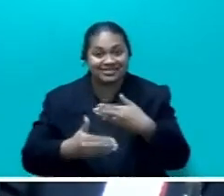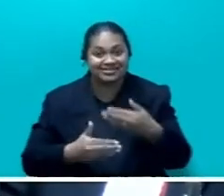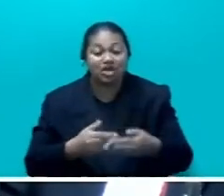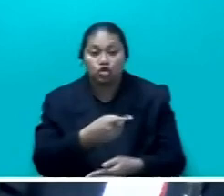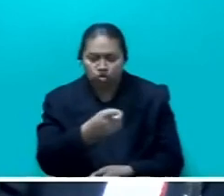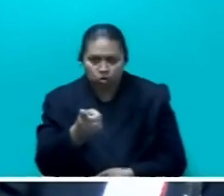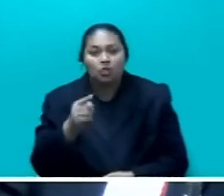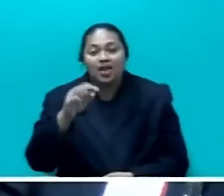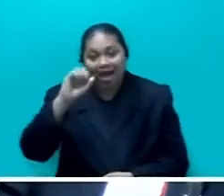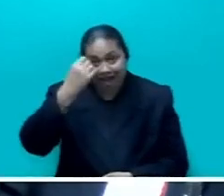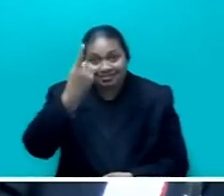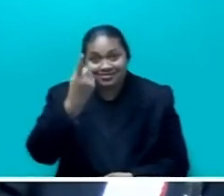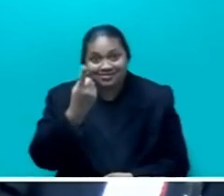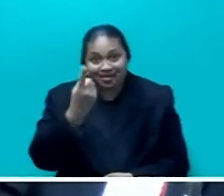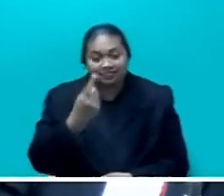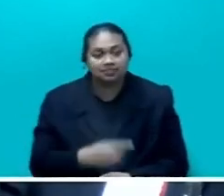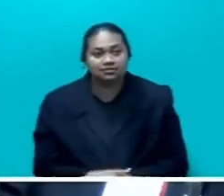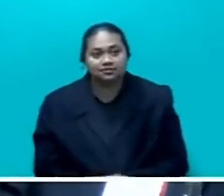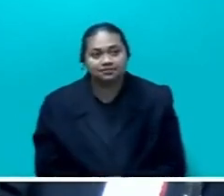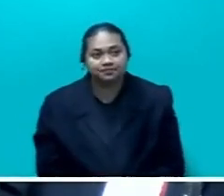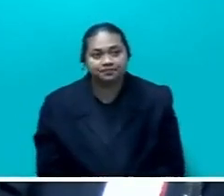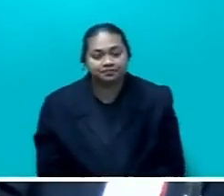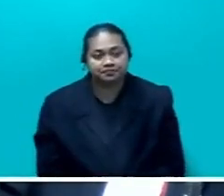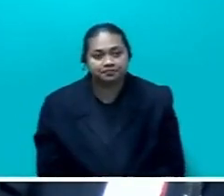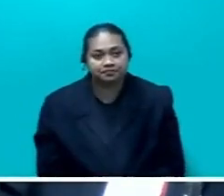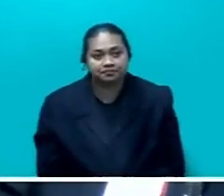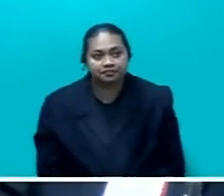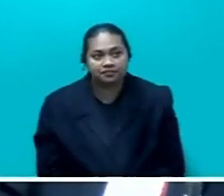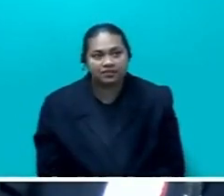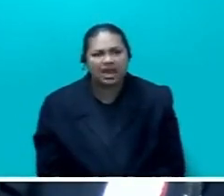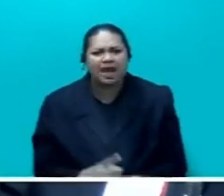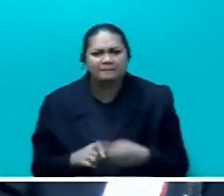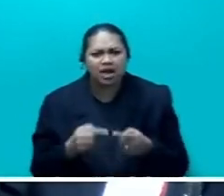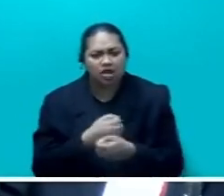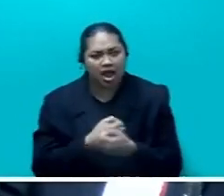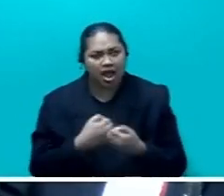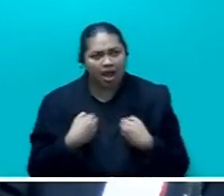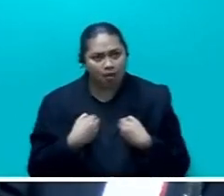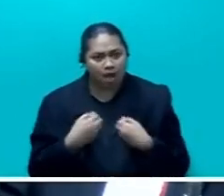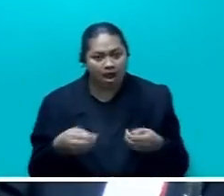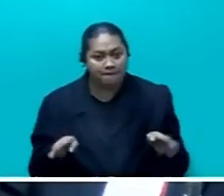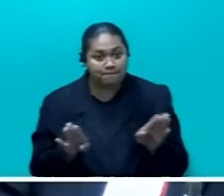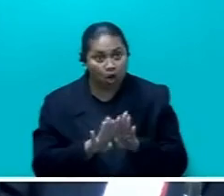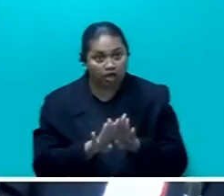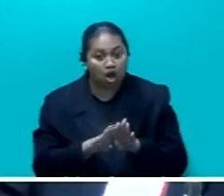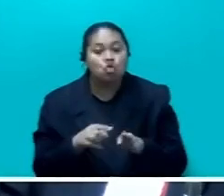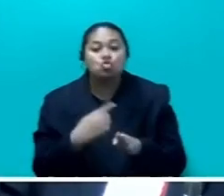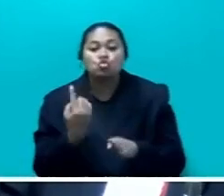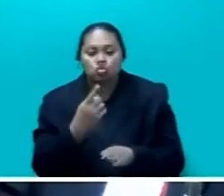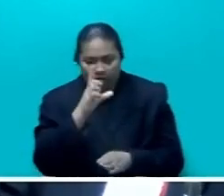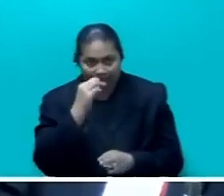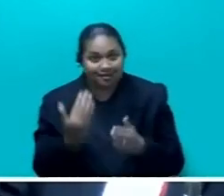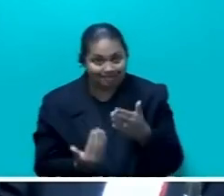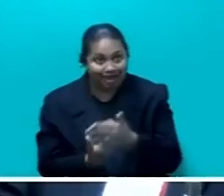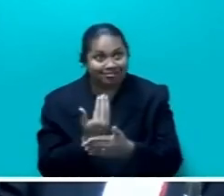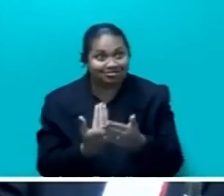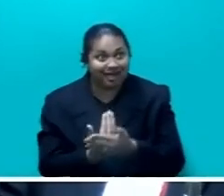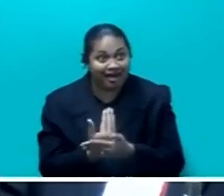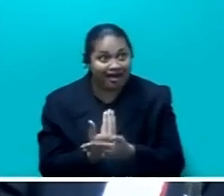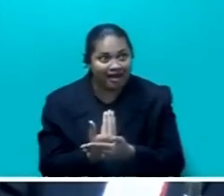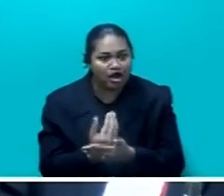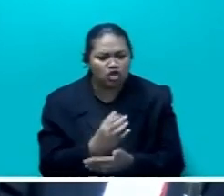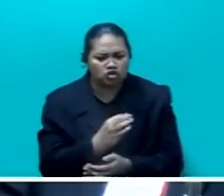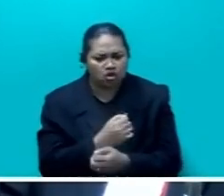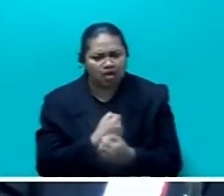matter of our border and who we allow to come in is a matter of our national concern. And